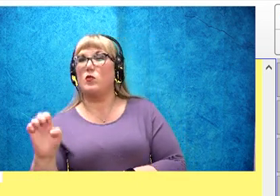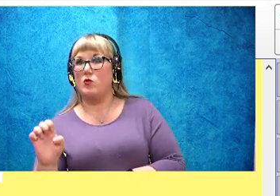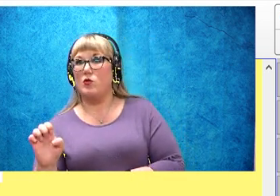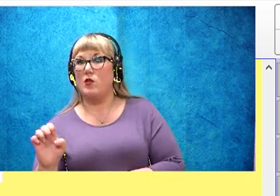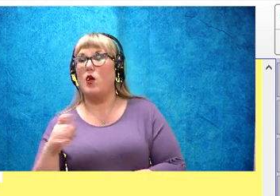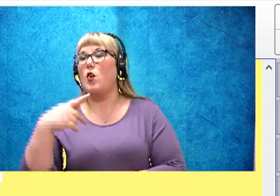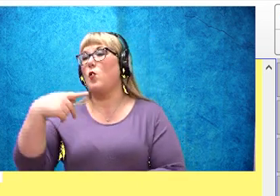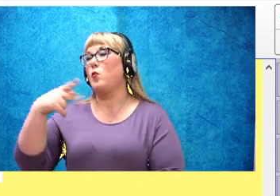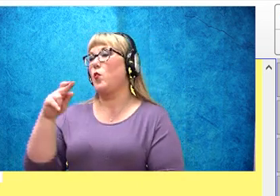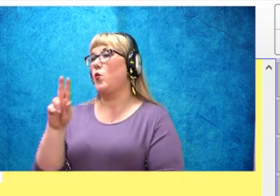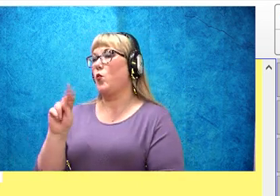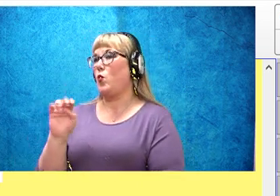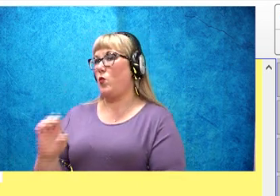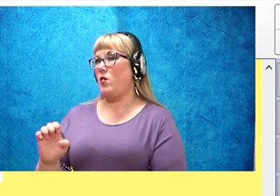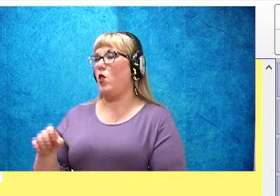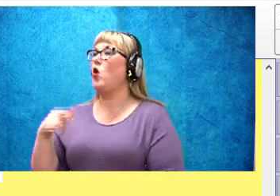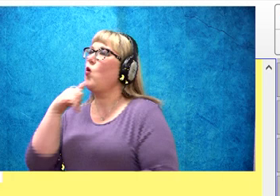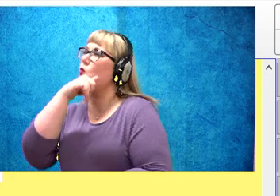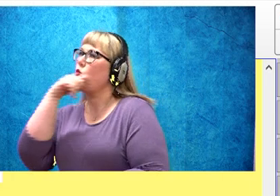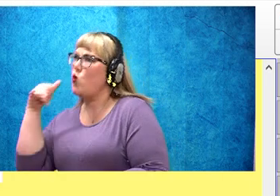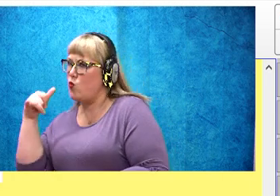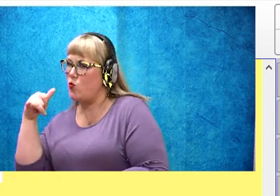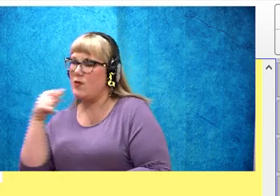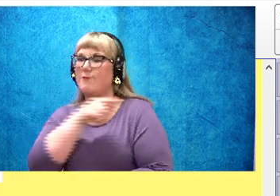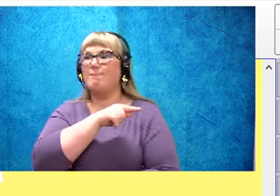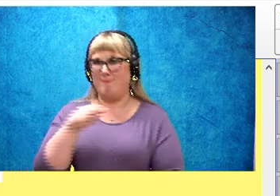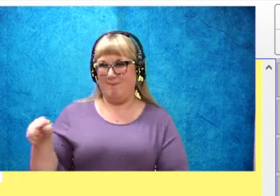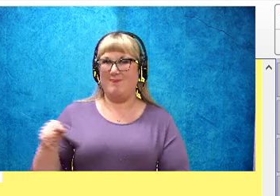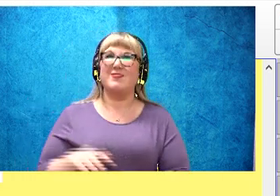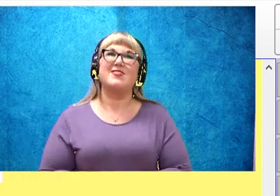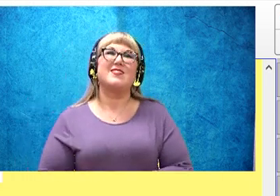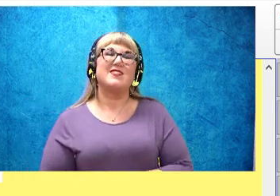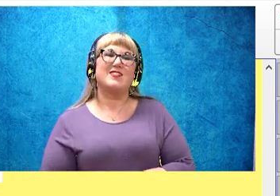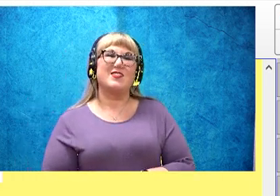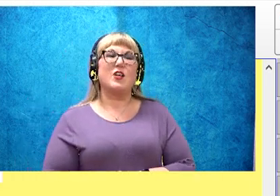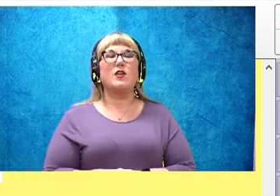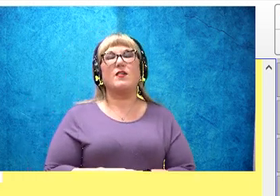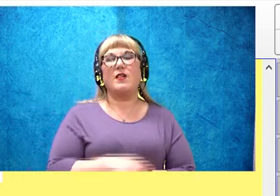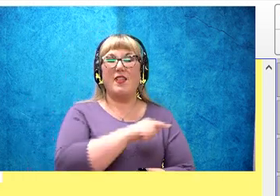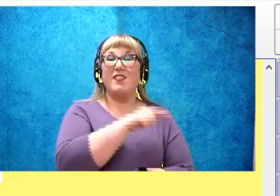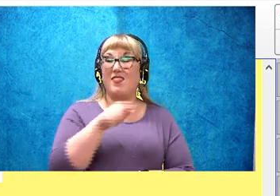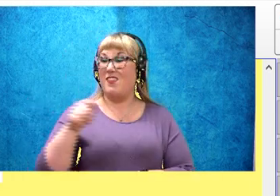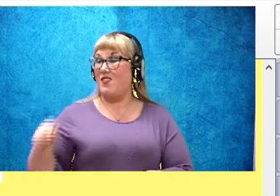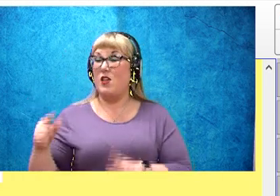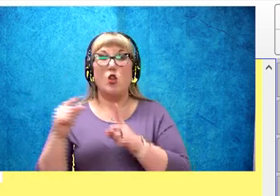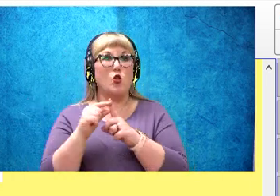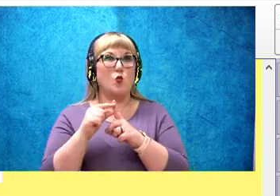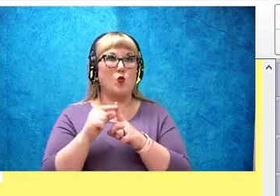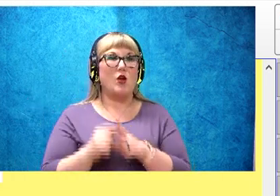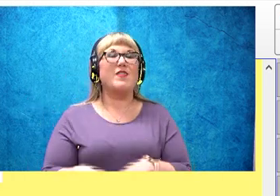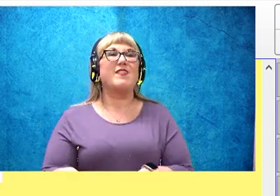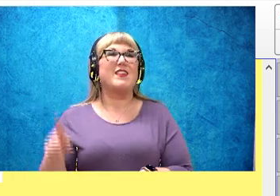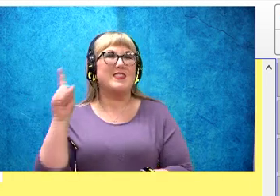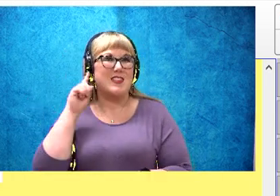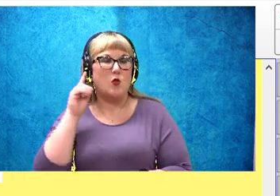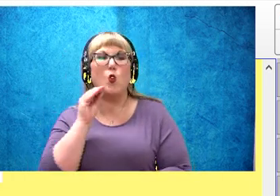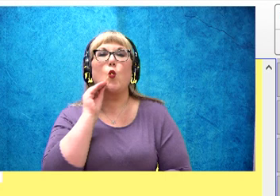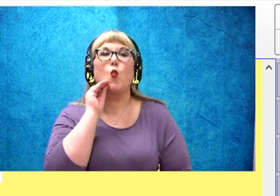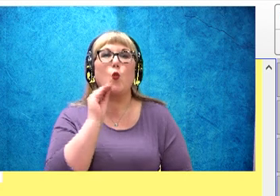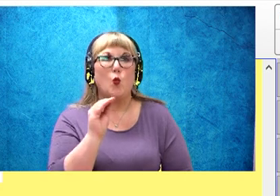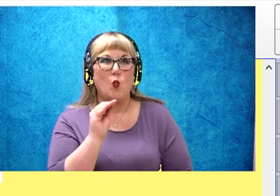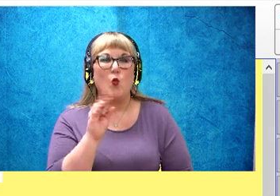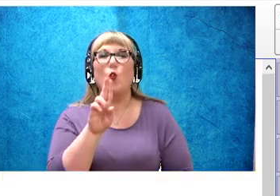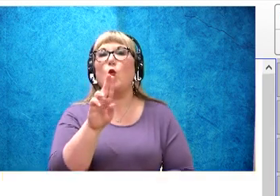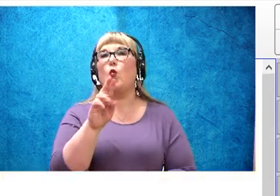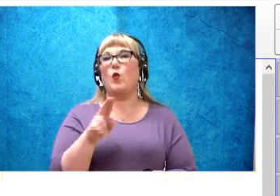prune, ruude, you notice in these words, the vowel sound was U, alright,